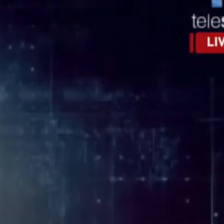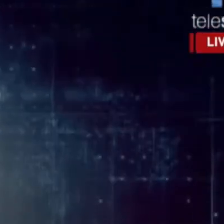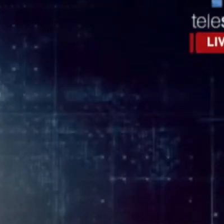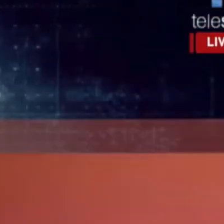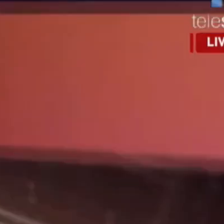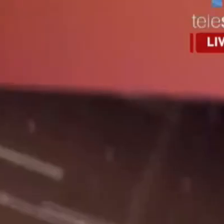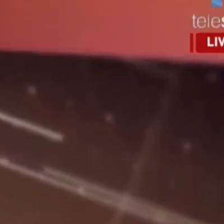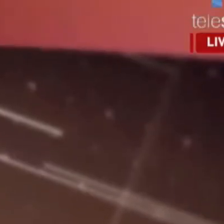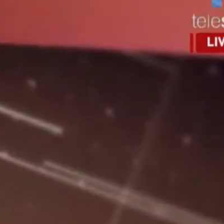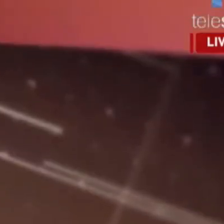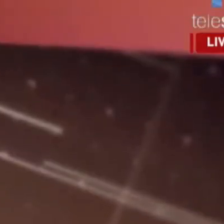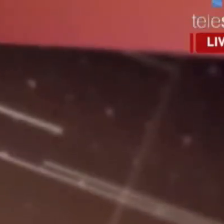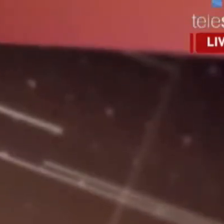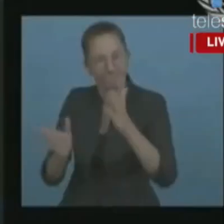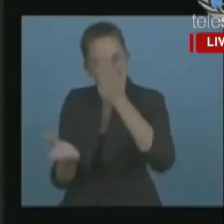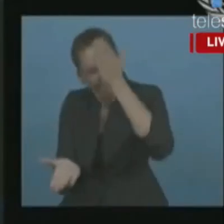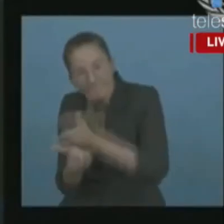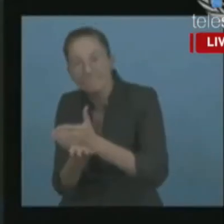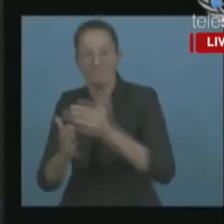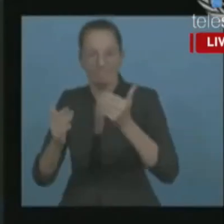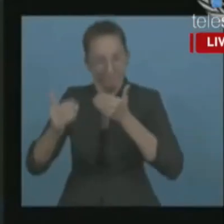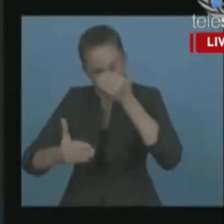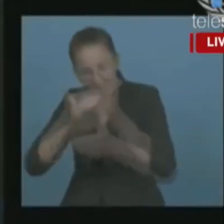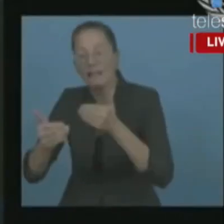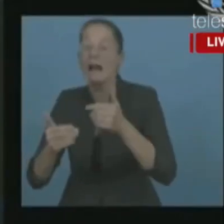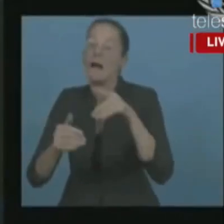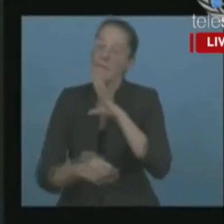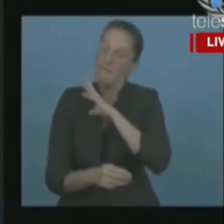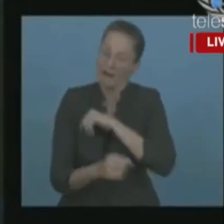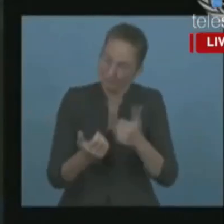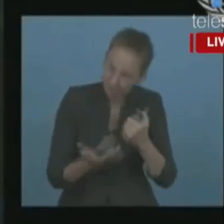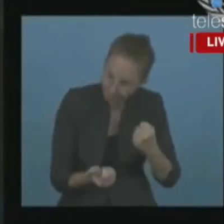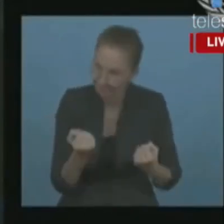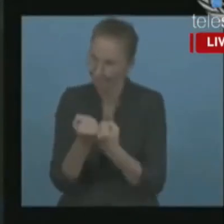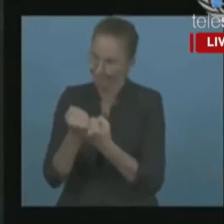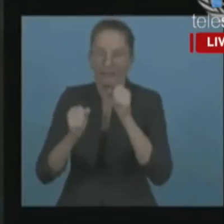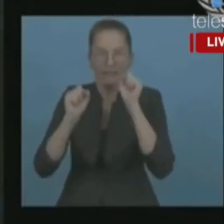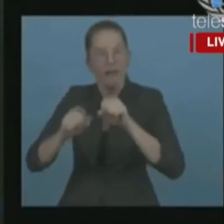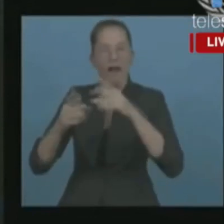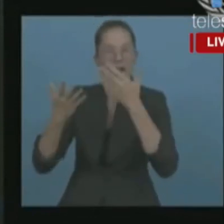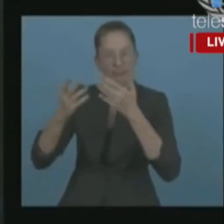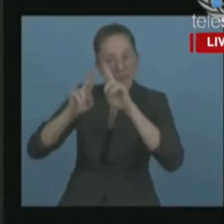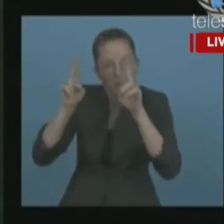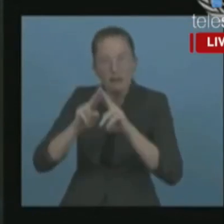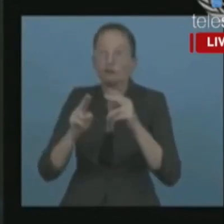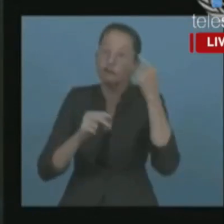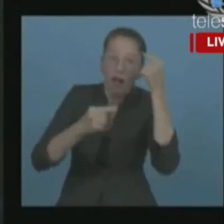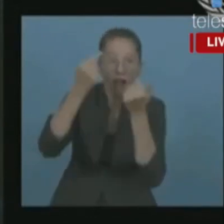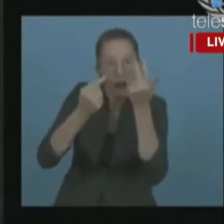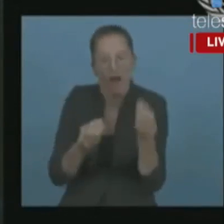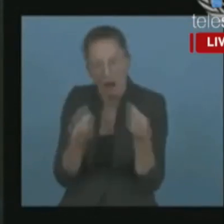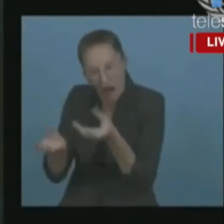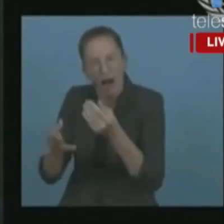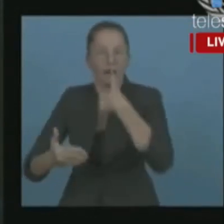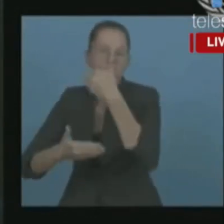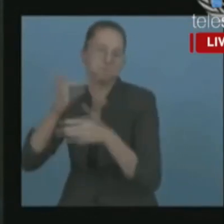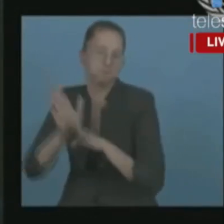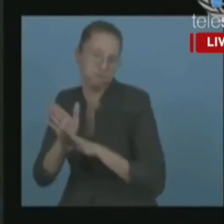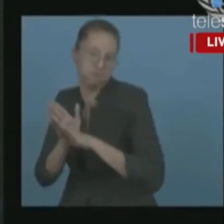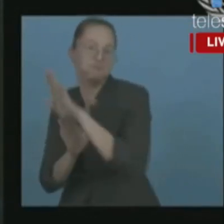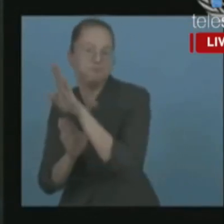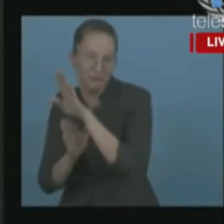and a question to the development of Palestine despite the obstacles in what,